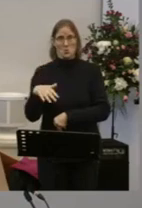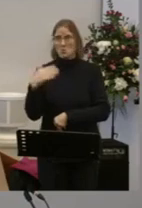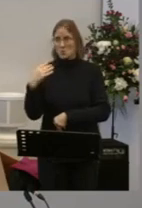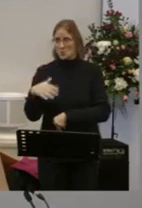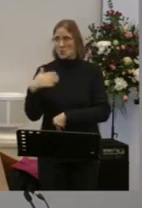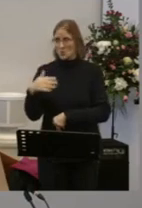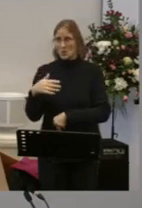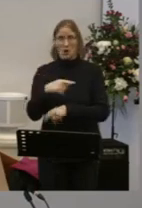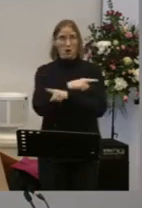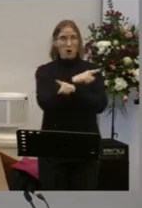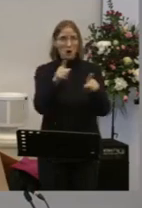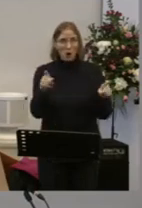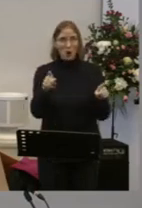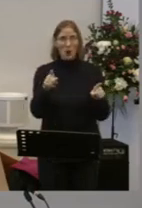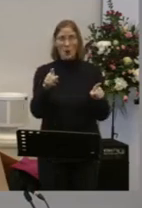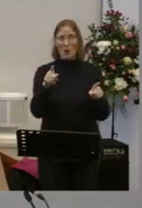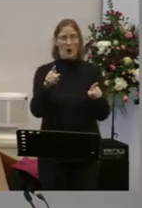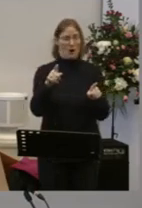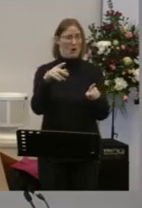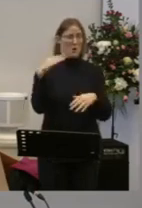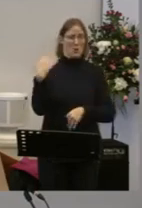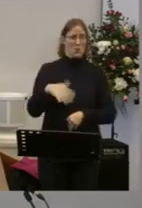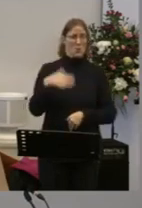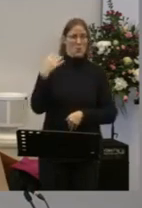You cost an absolute fortune